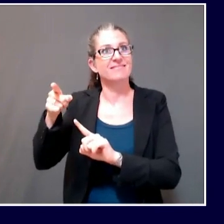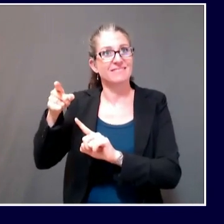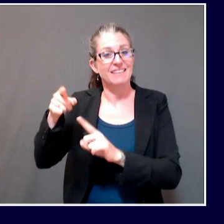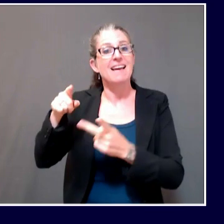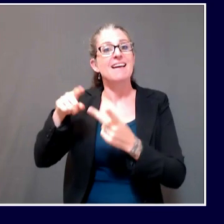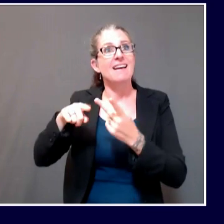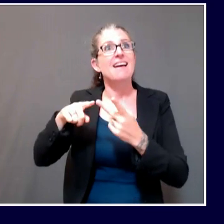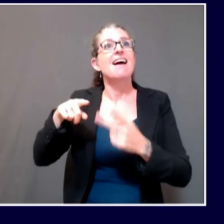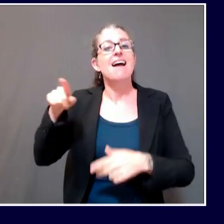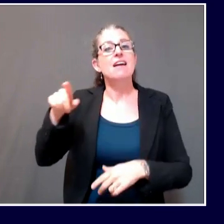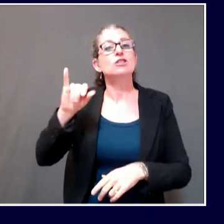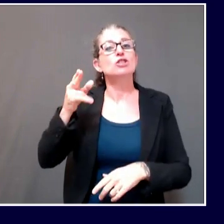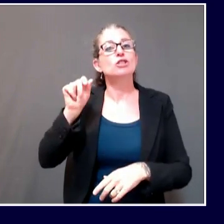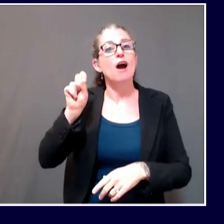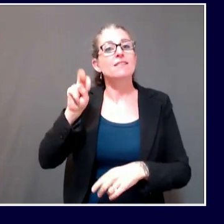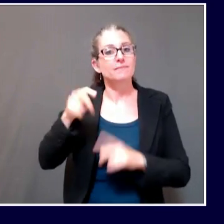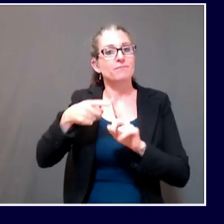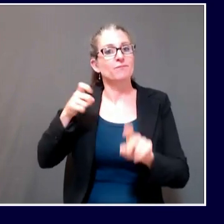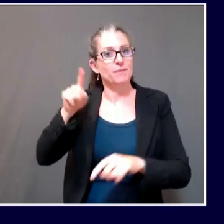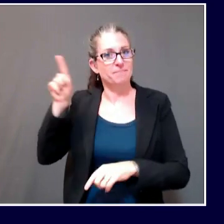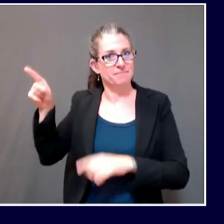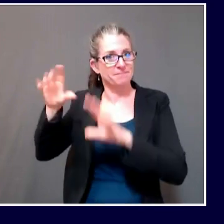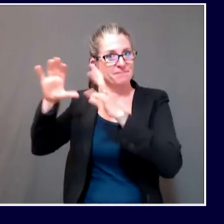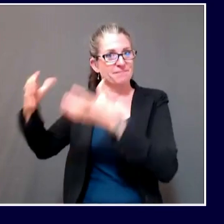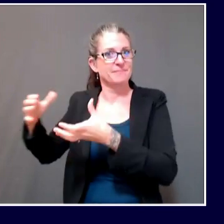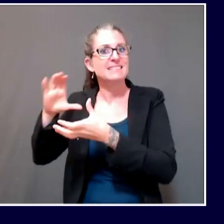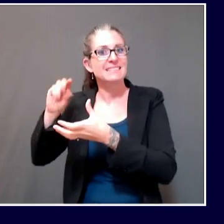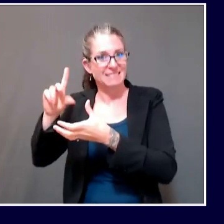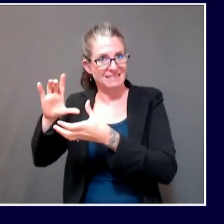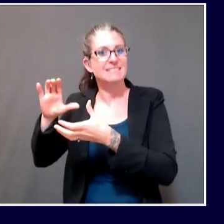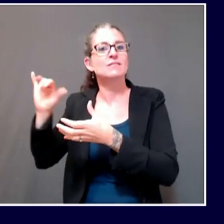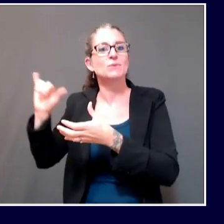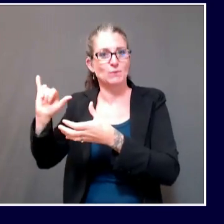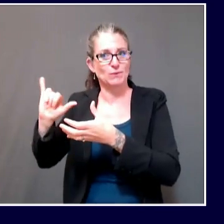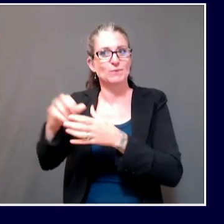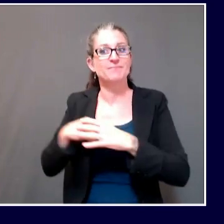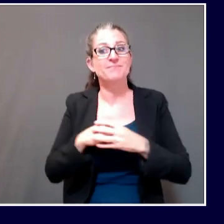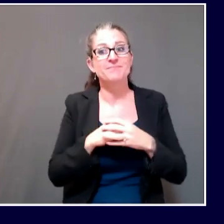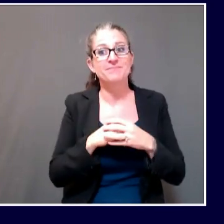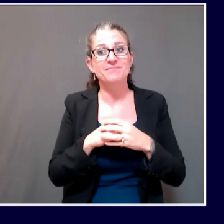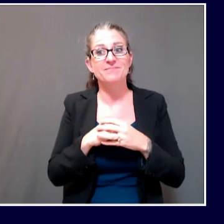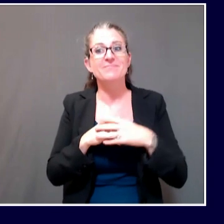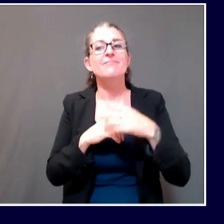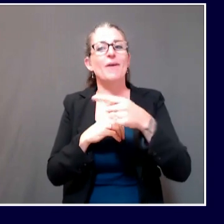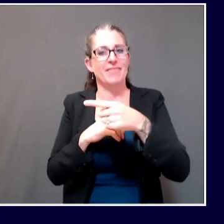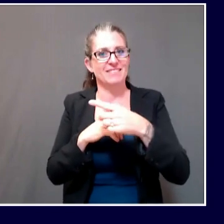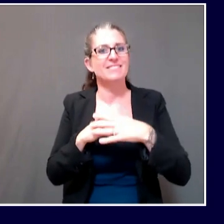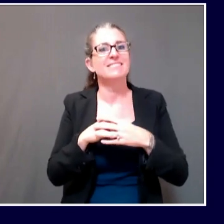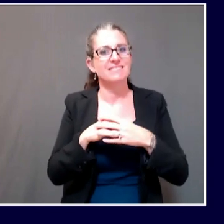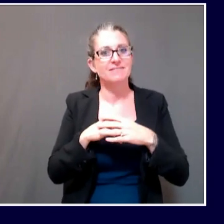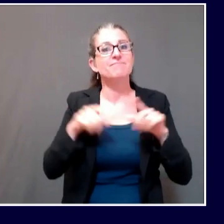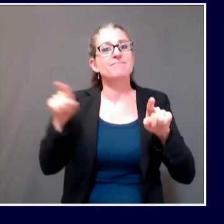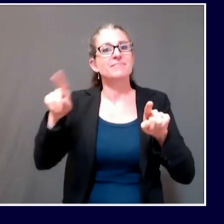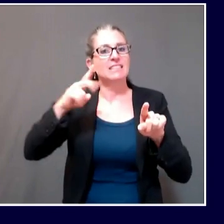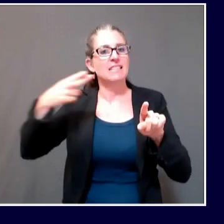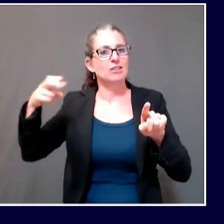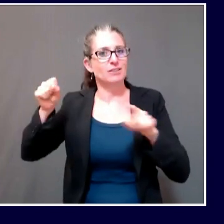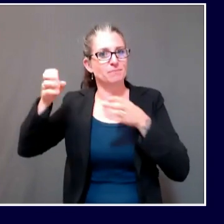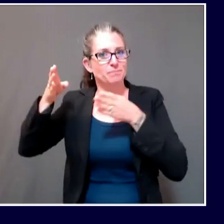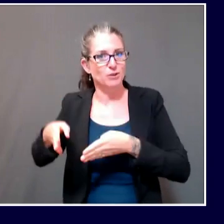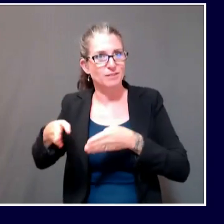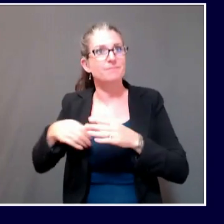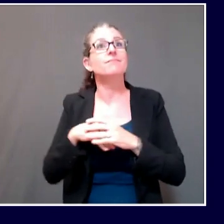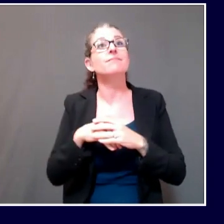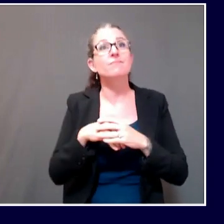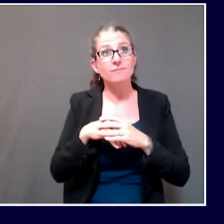Jean Lambrough of Maine's Department of Health and Human Services. And we're all here today to provide an update on all things COVID-19